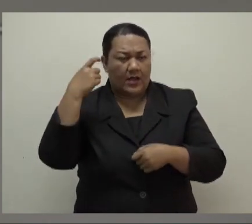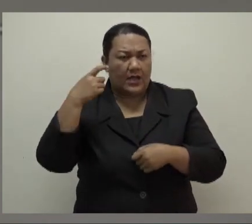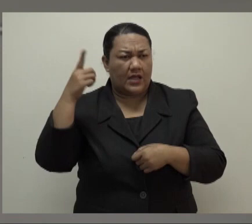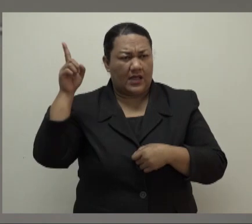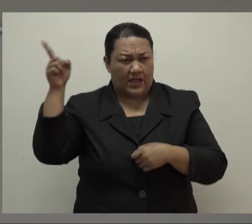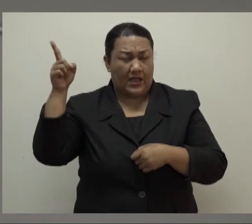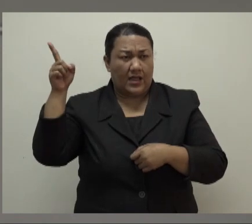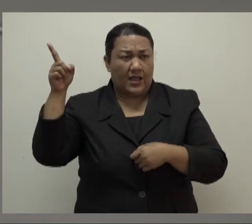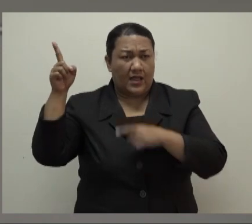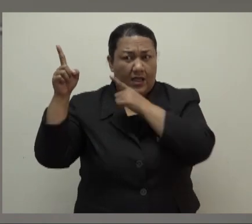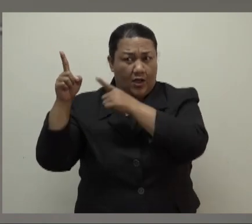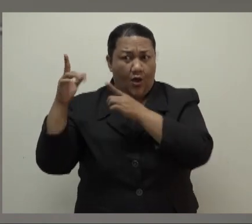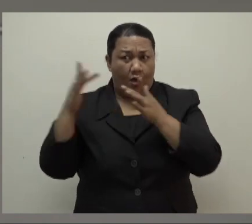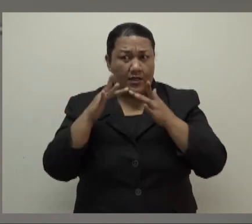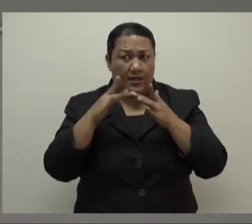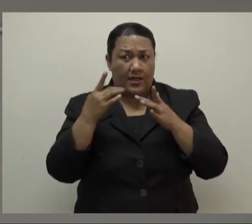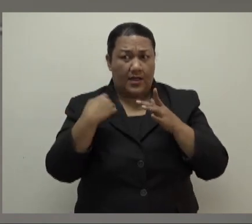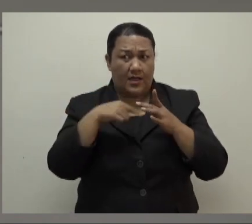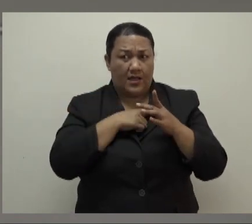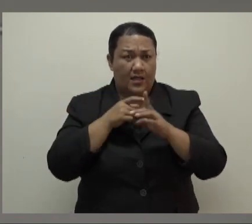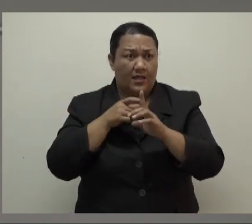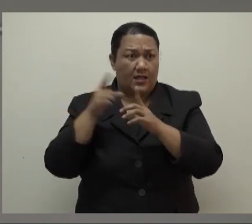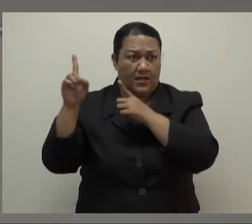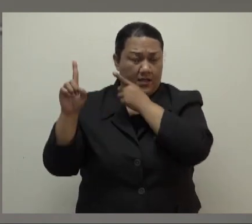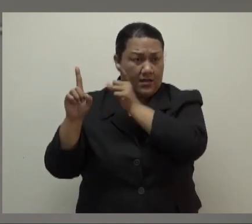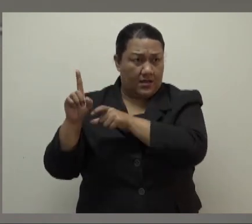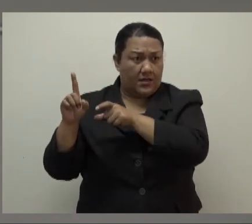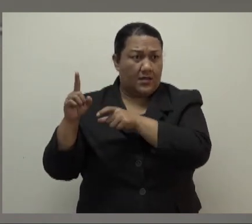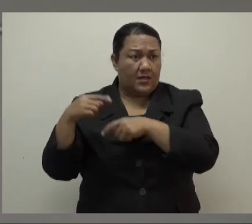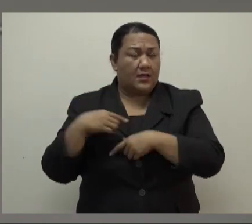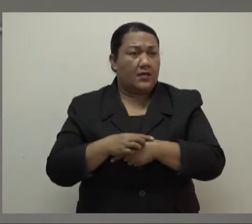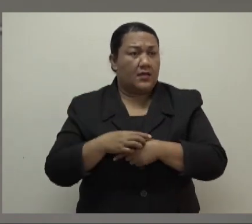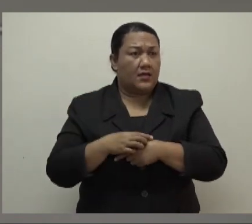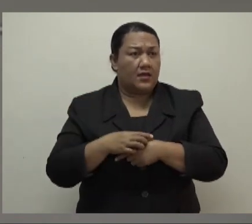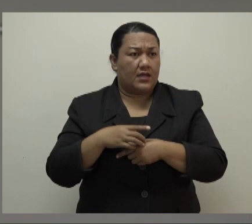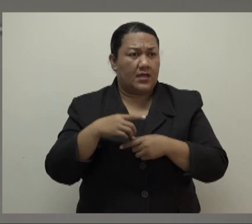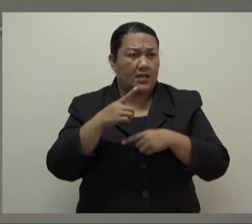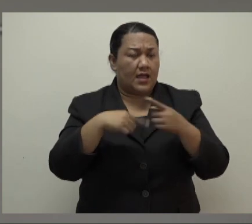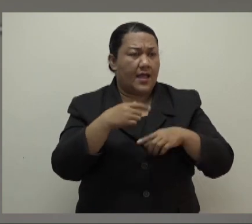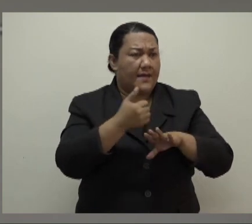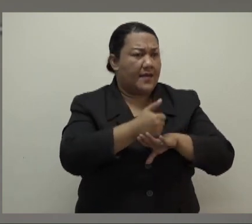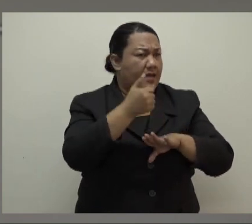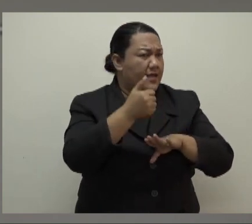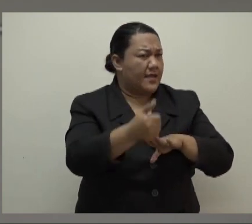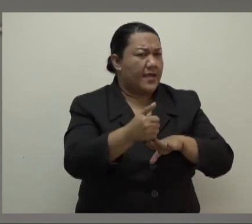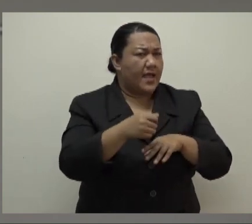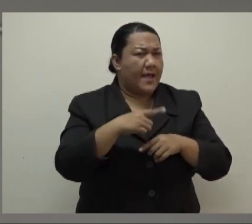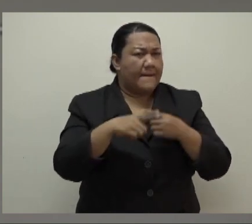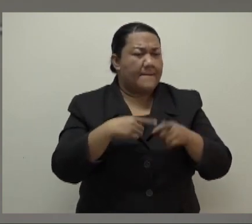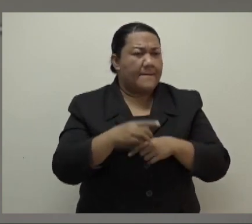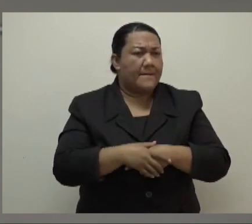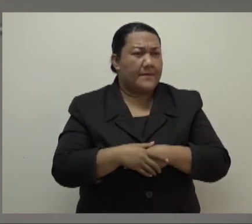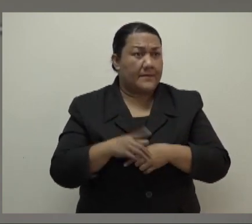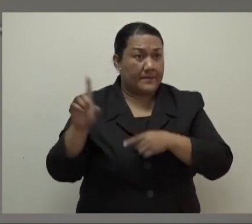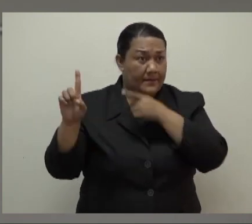she visited one of the FU office and wasn't allowed. I know you'd highlighted that government has relaxed VAC check. So she said that